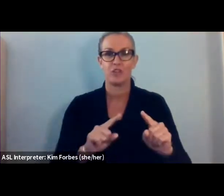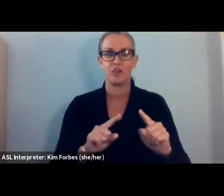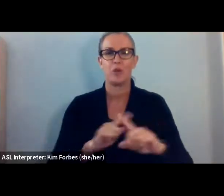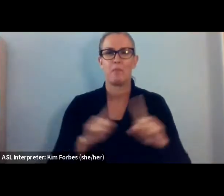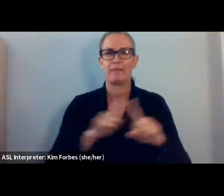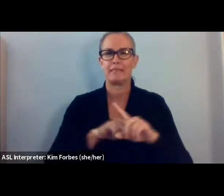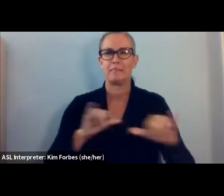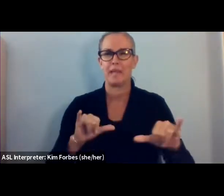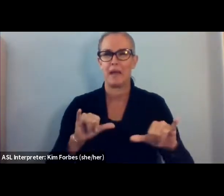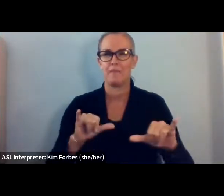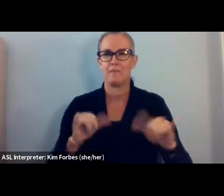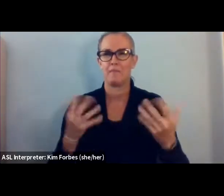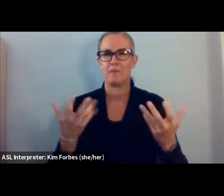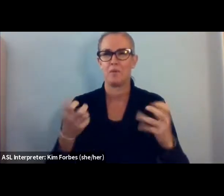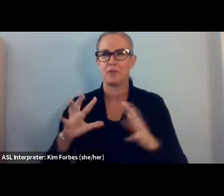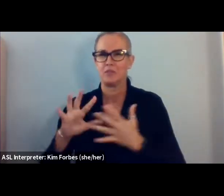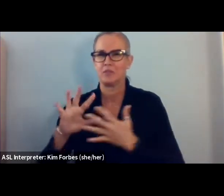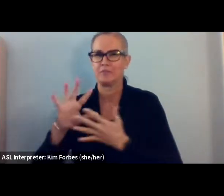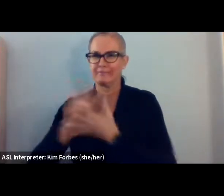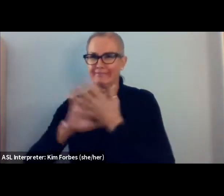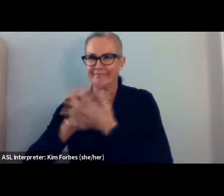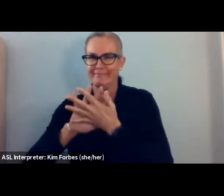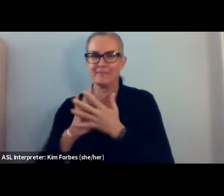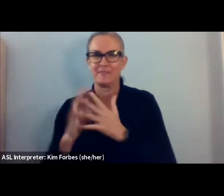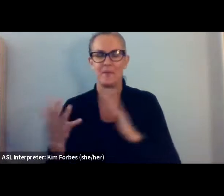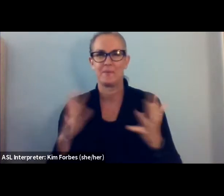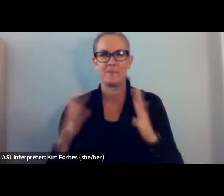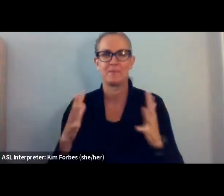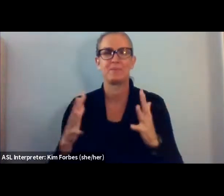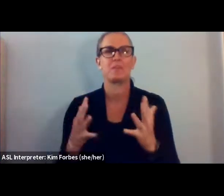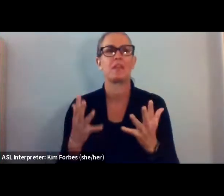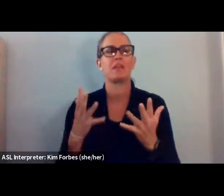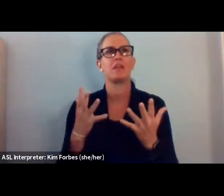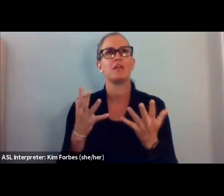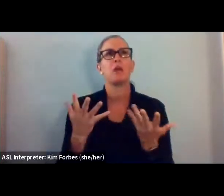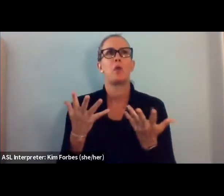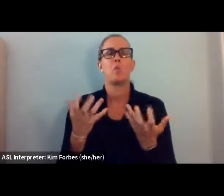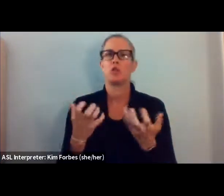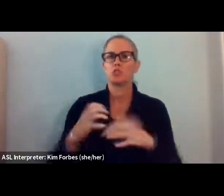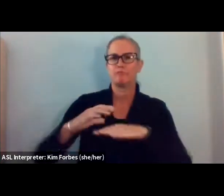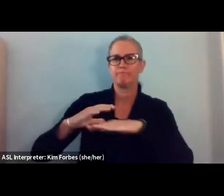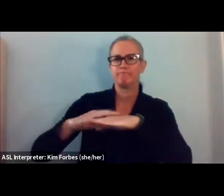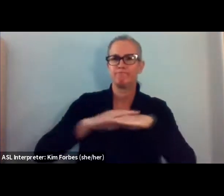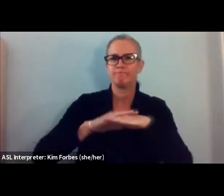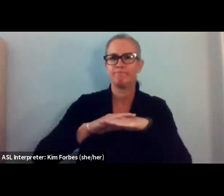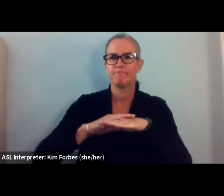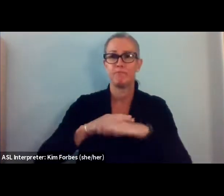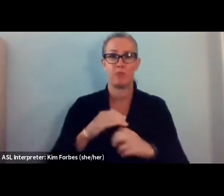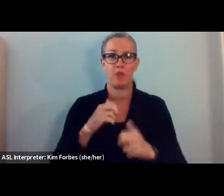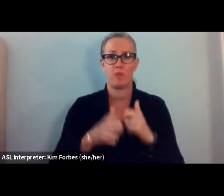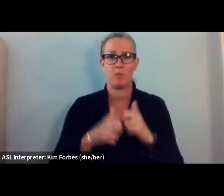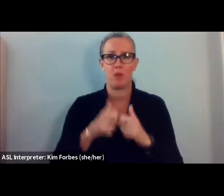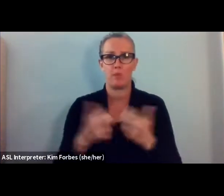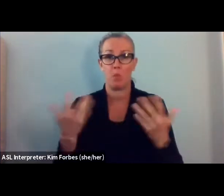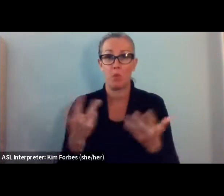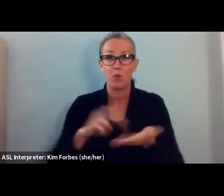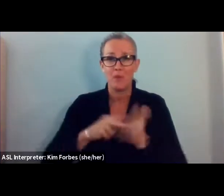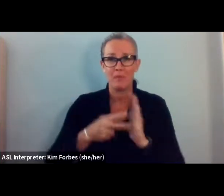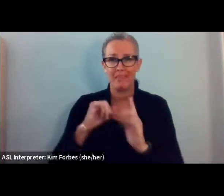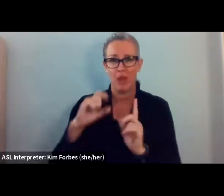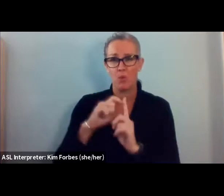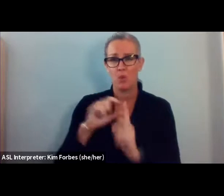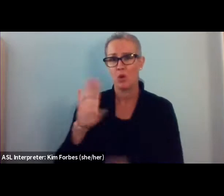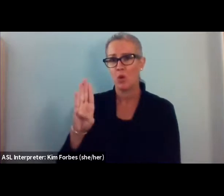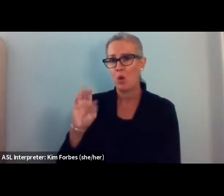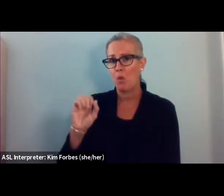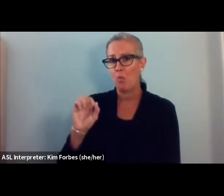want to flag sort of a problem in terms of the concept of, you know, like, what do we even mean by borders, right?